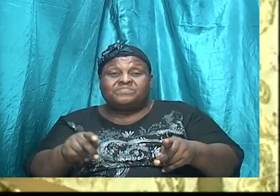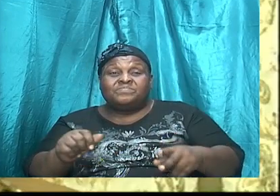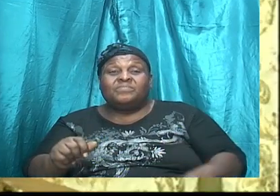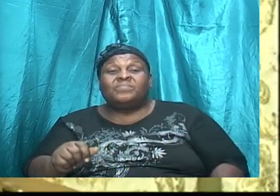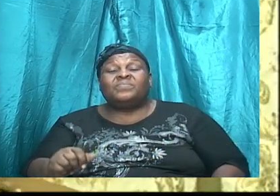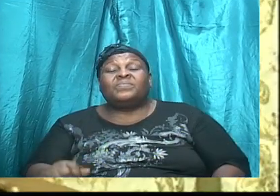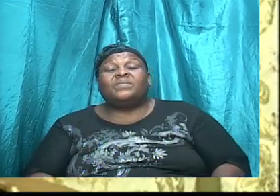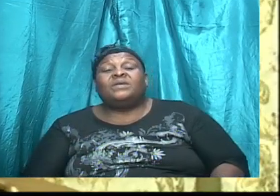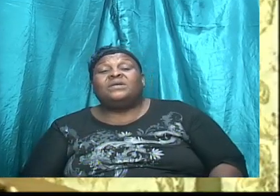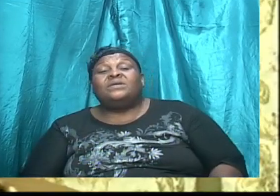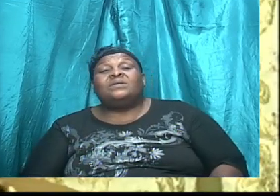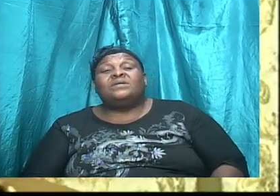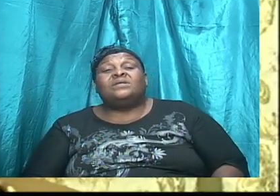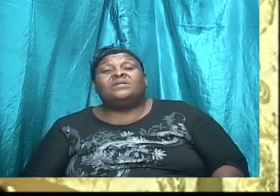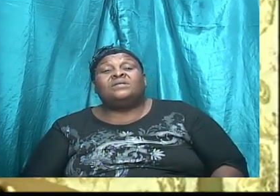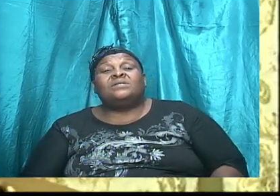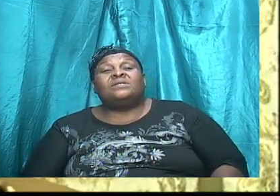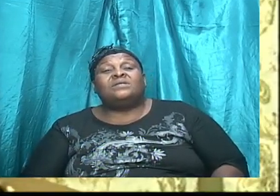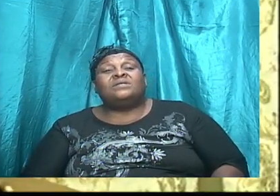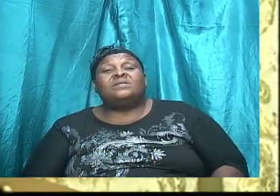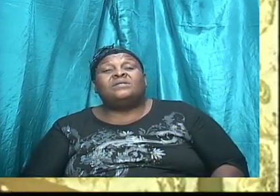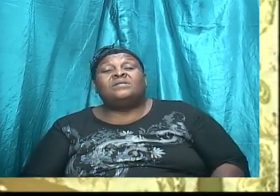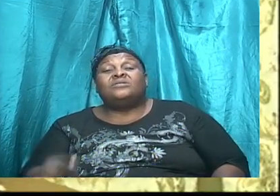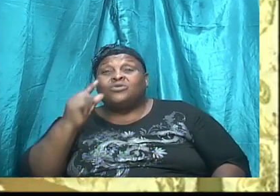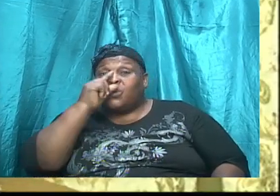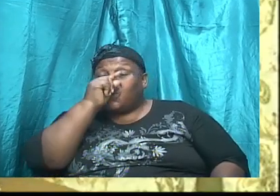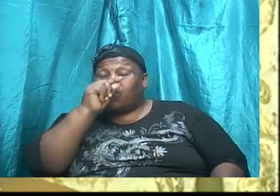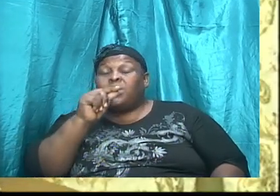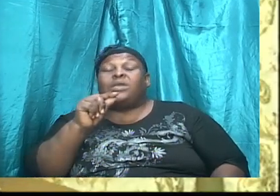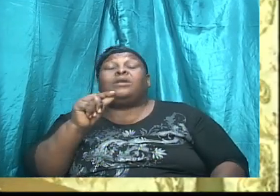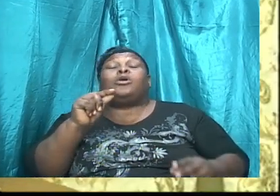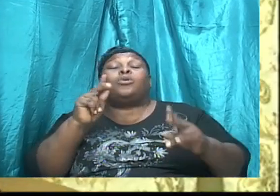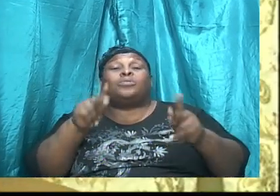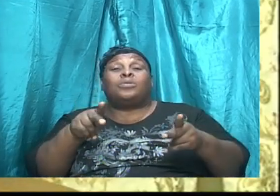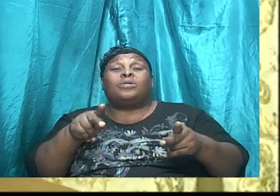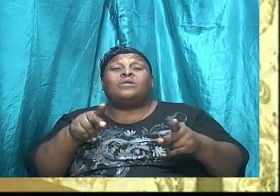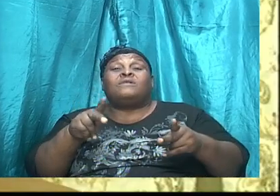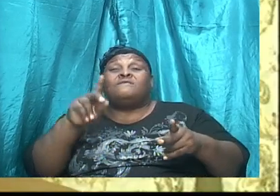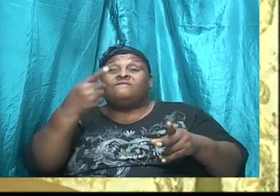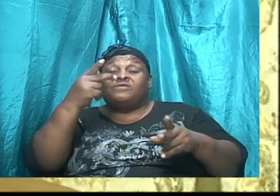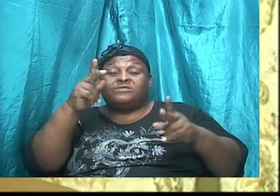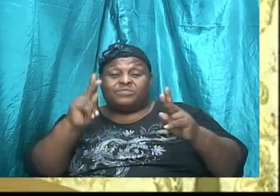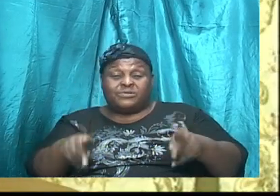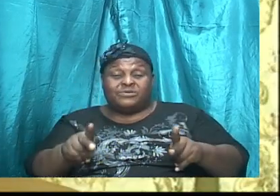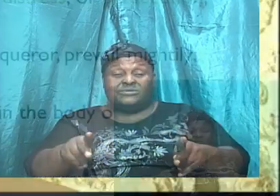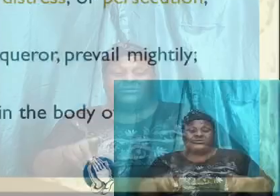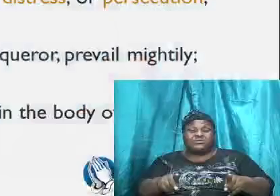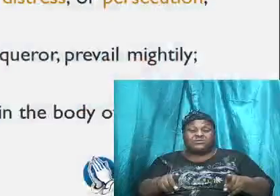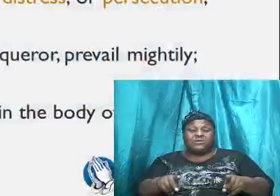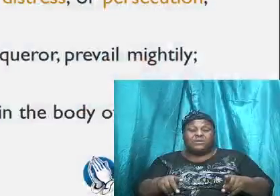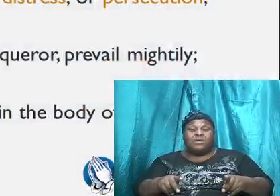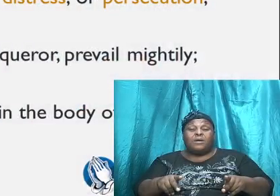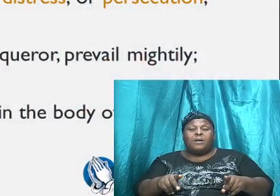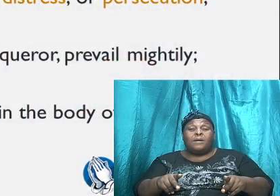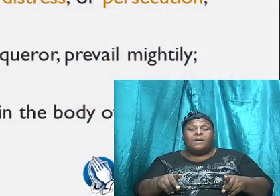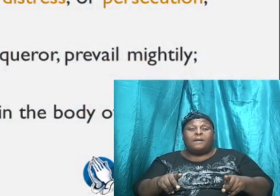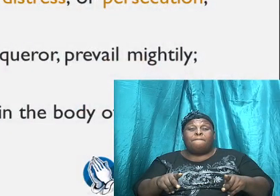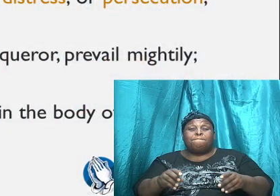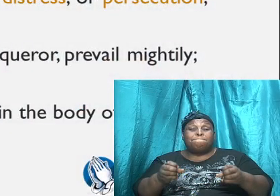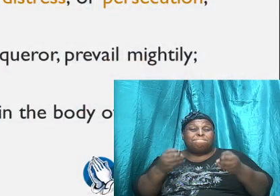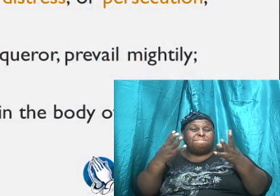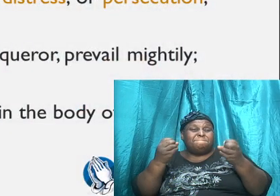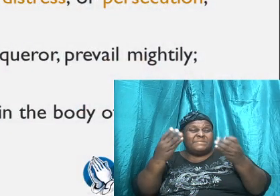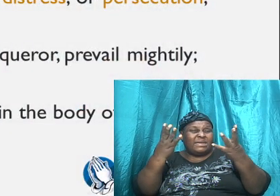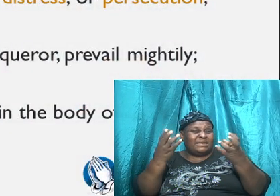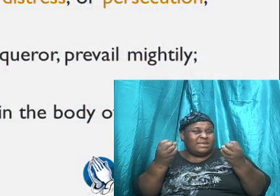Paul, hyper come in, it is the first person plural, it's the word we, so now